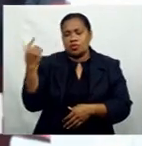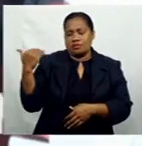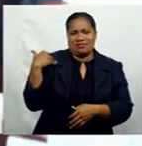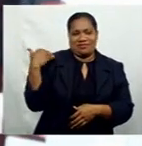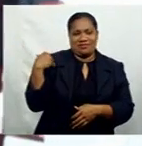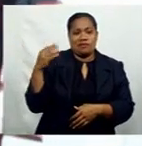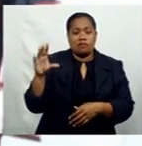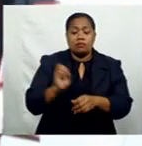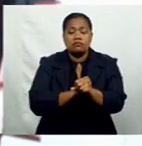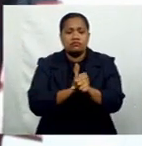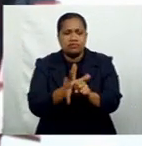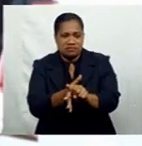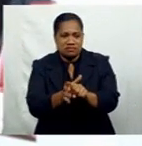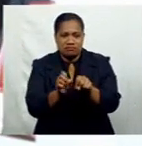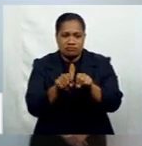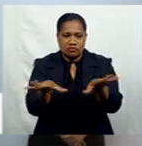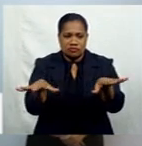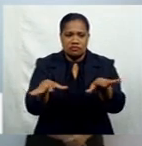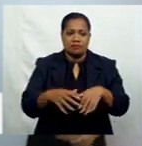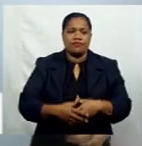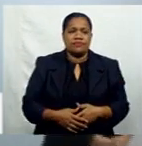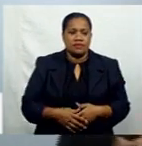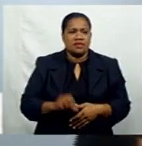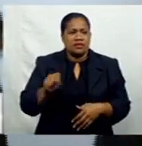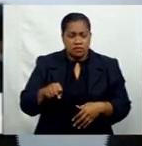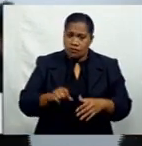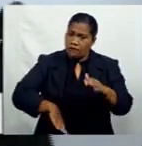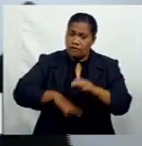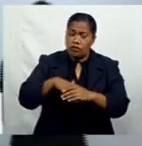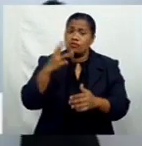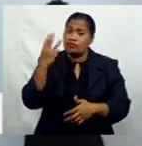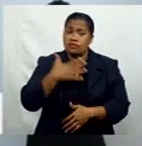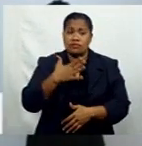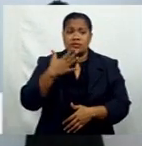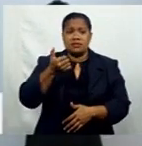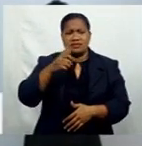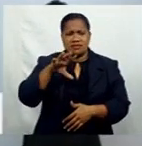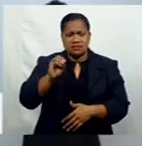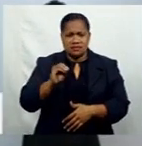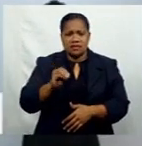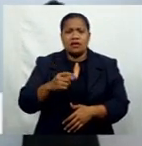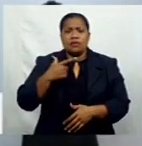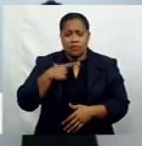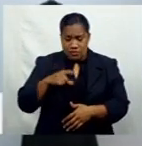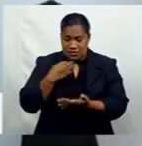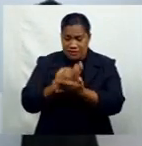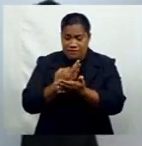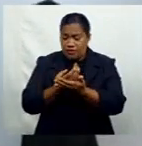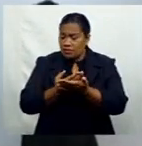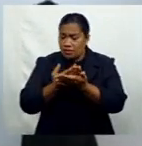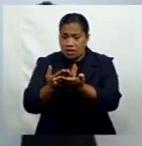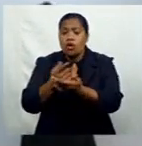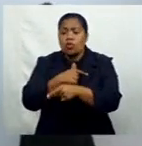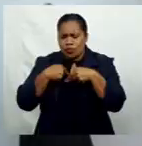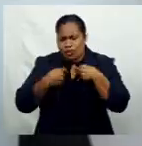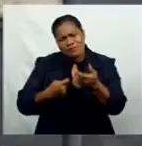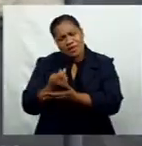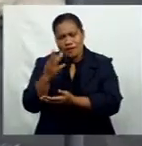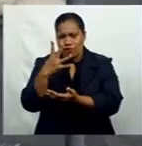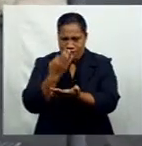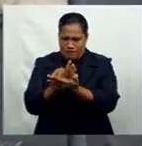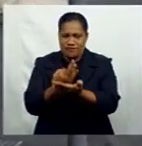Well, firstly, in respect of the fees, I mean, you get the full $360. The fees are actually built into what we actually do, transfer, so we're actually paying for the fees too.